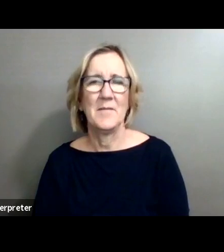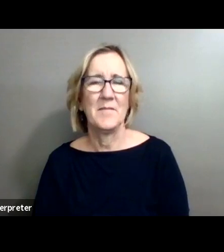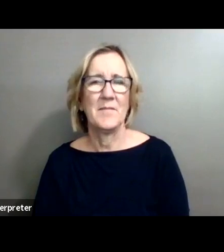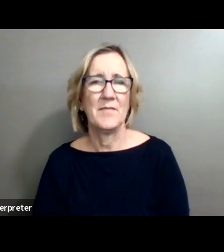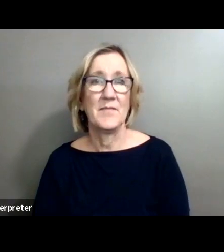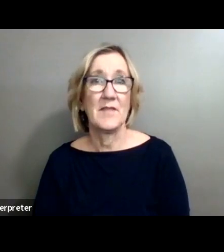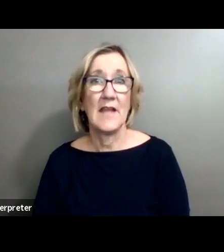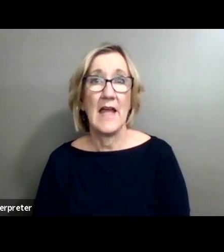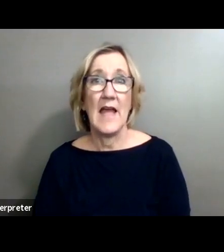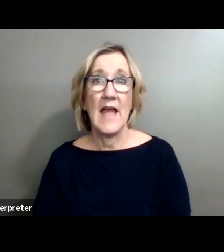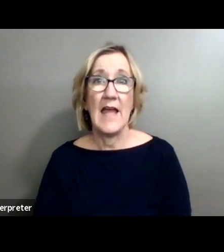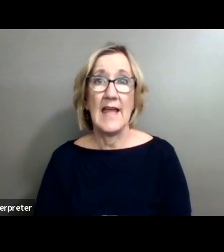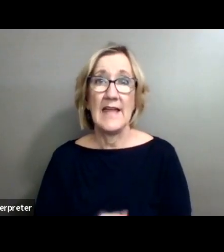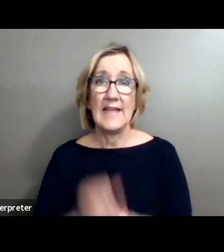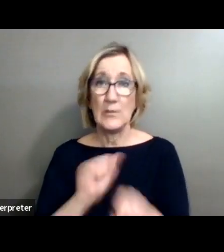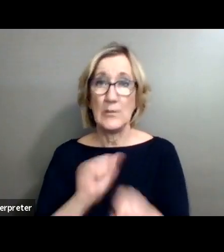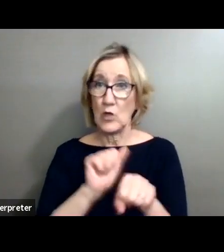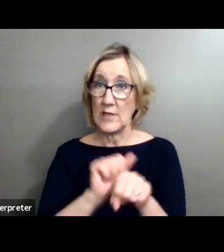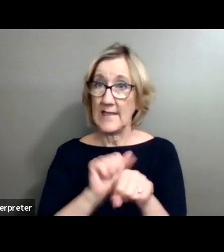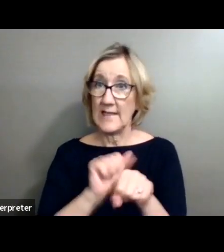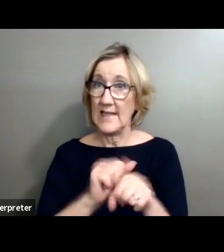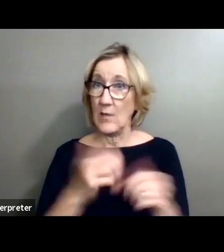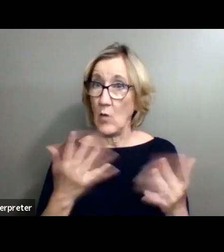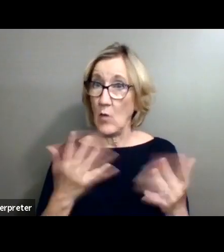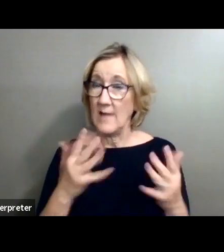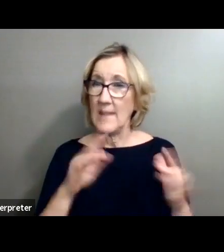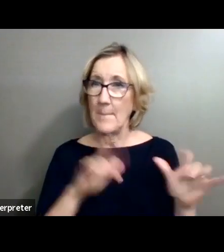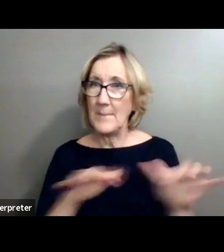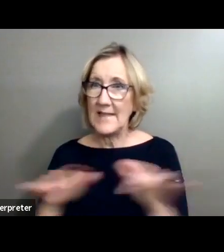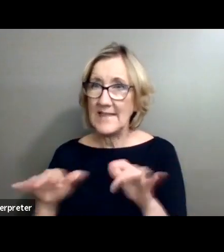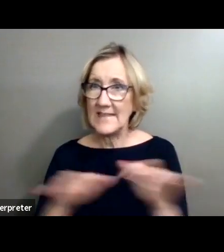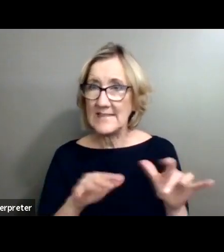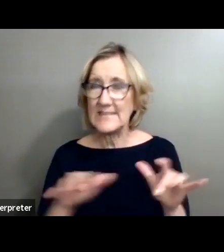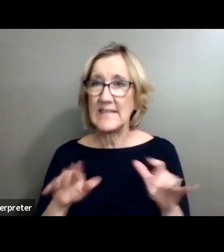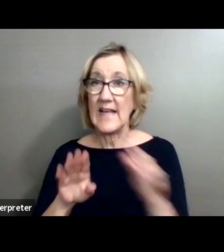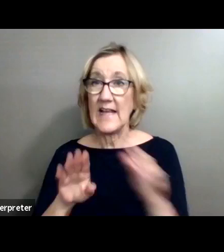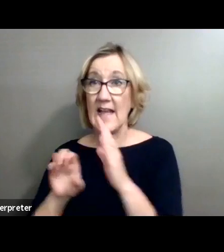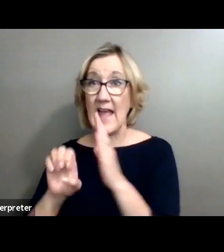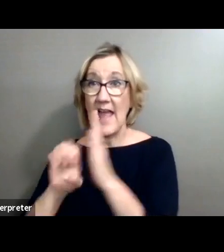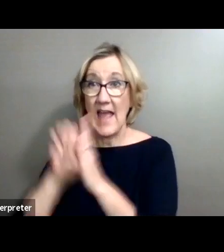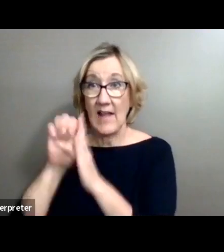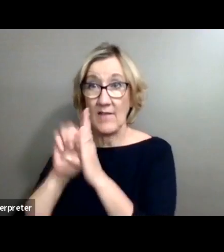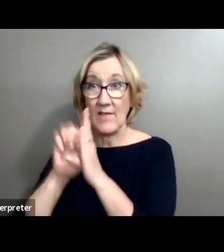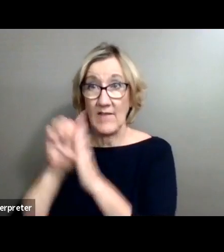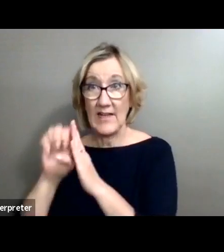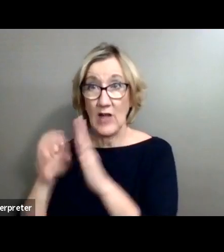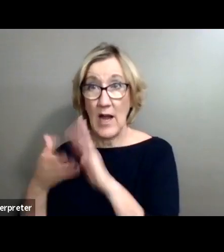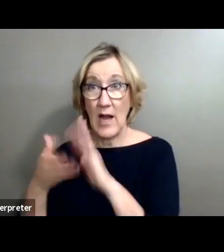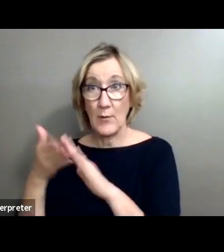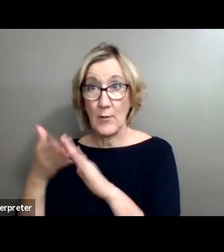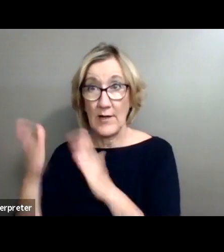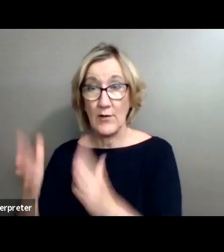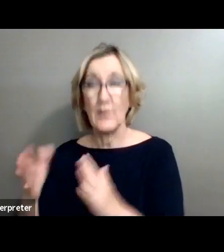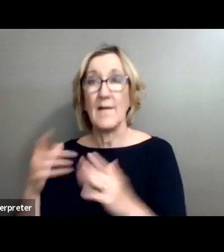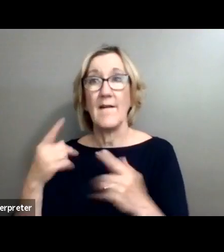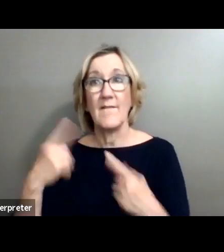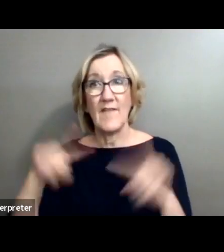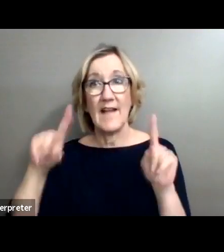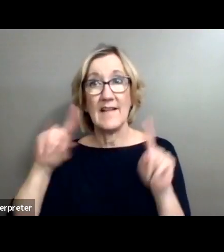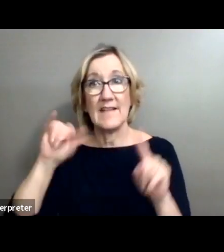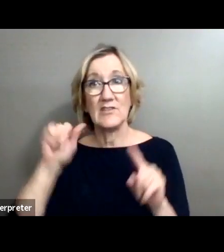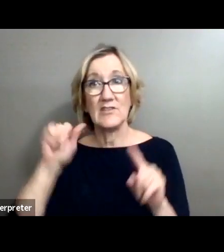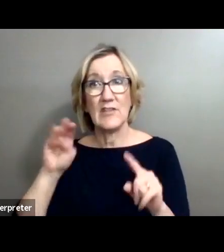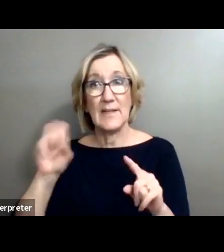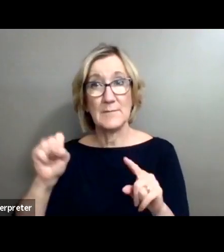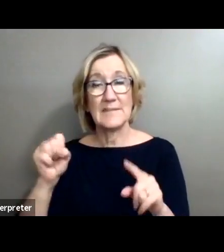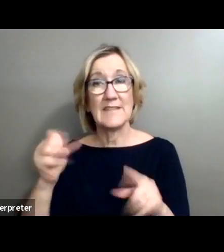After working as a pianist, a waiter, and an elevator operator, James finally got a job as an assistant photographer